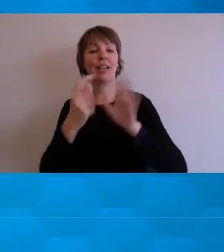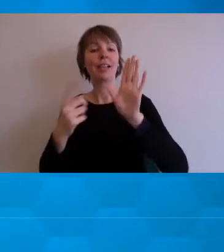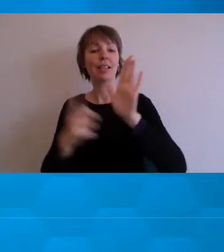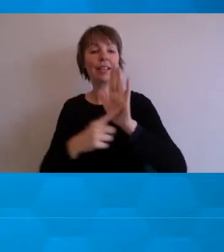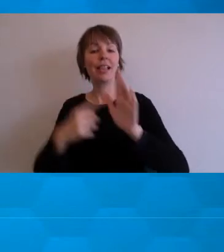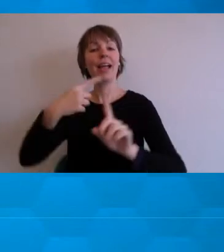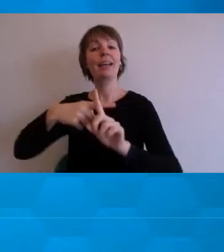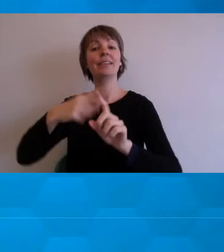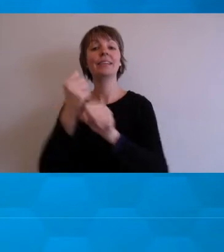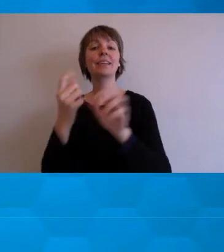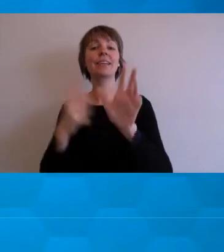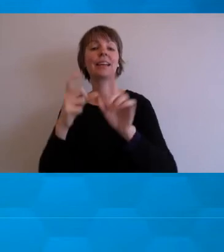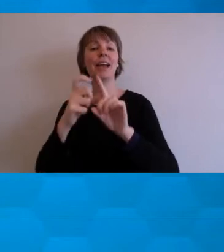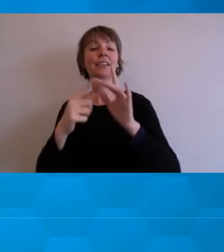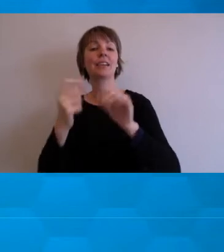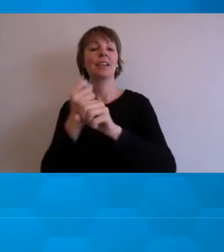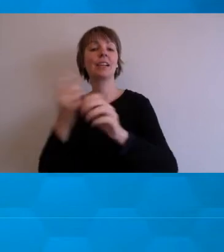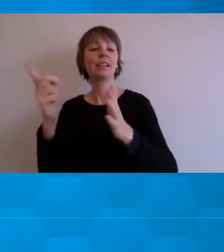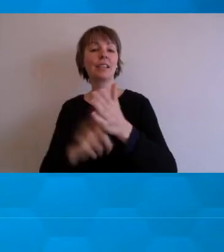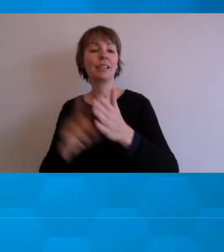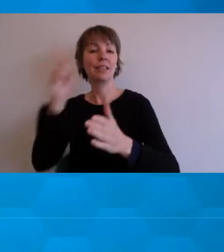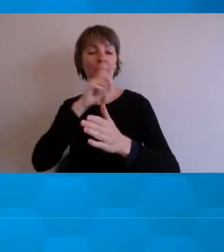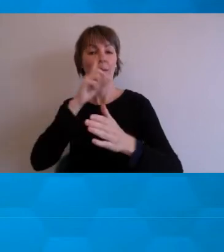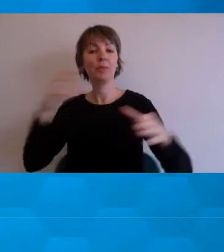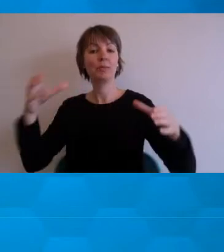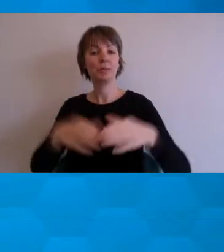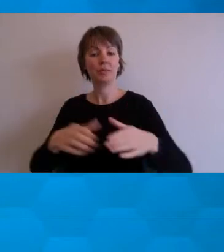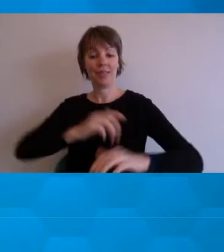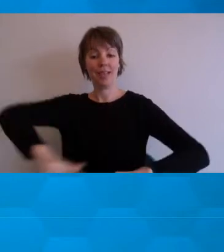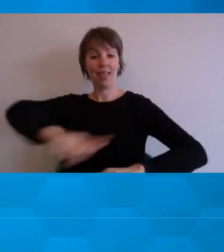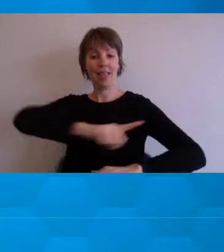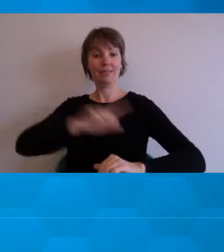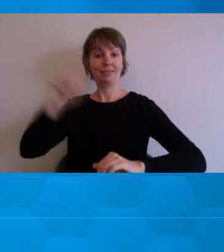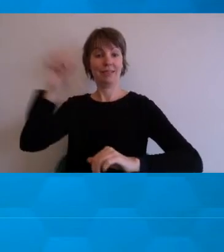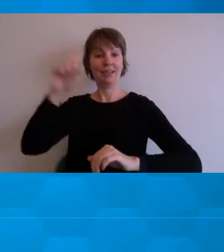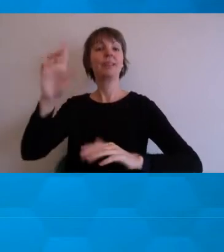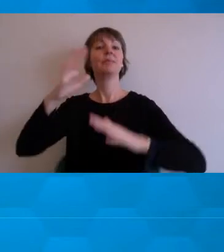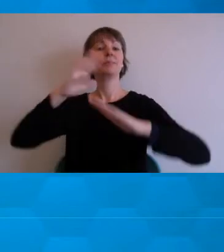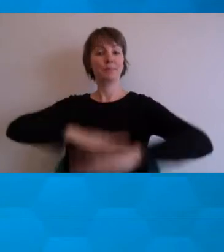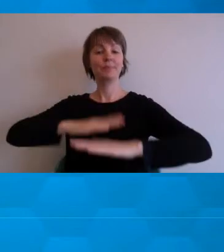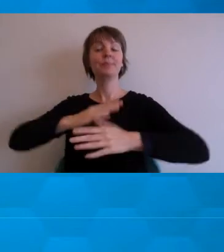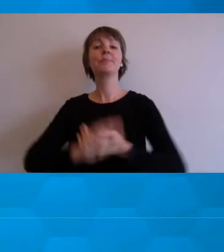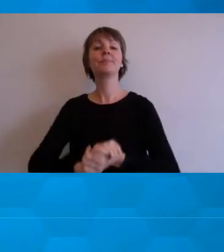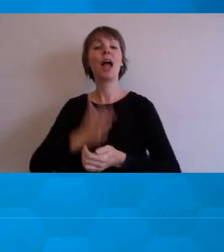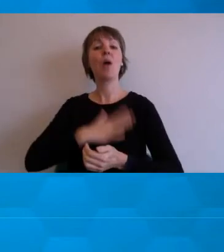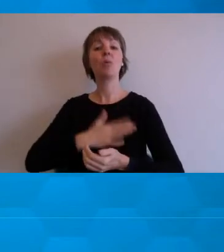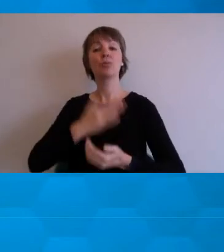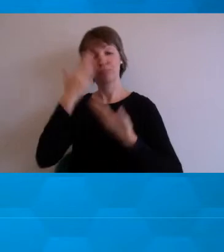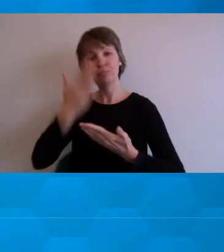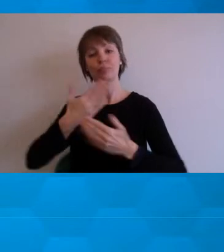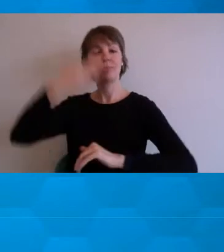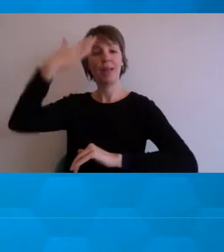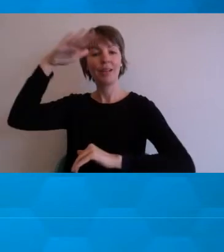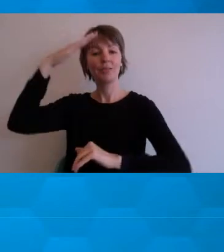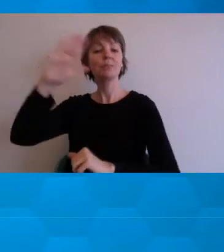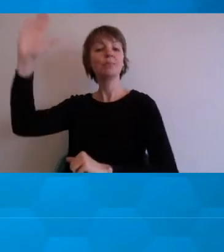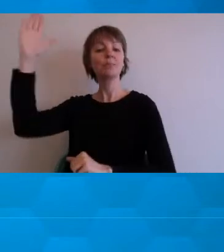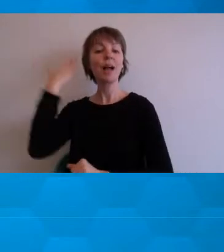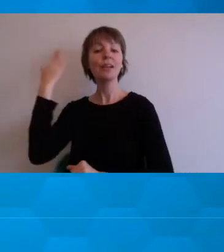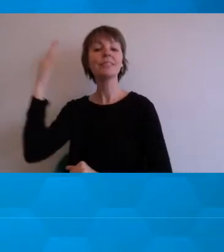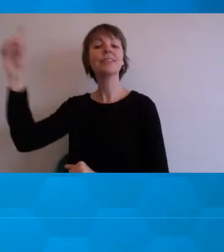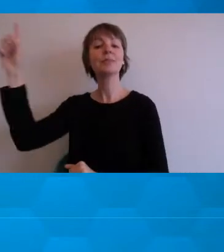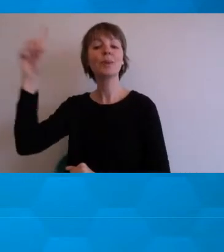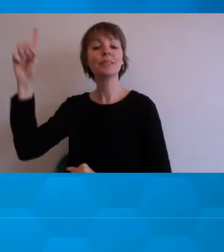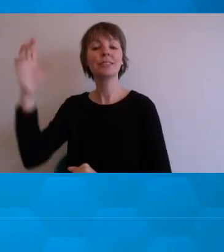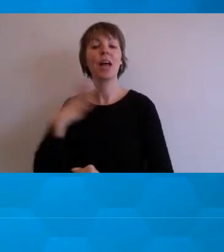and I would like to acknowledge my elders, past and present, and I would like to welcome